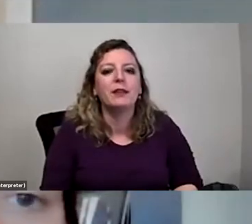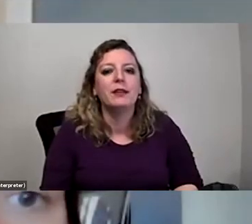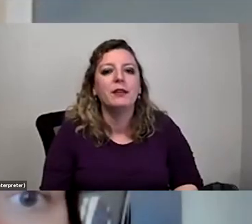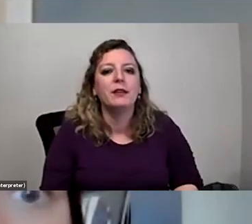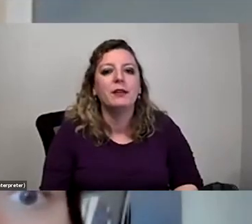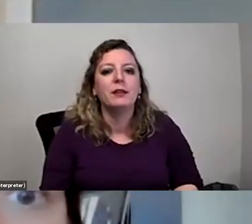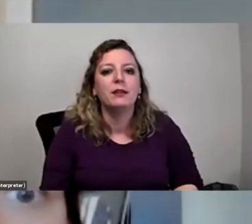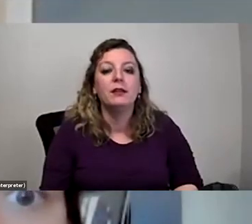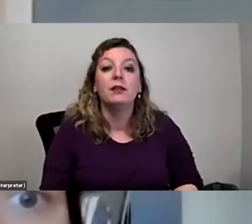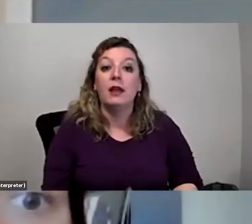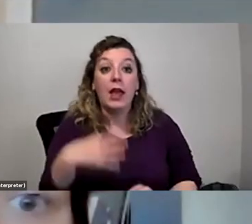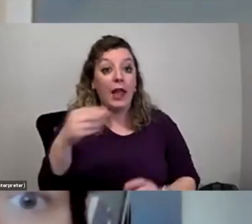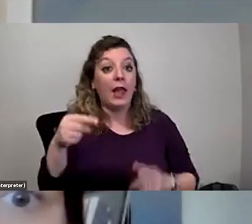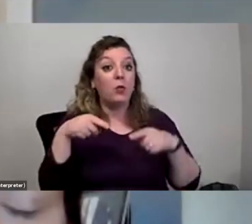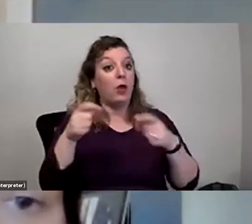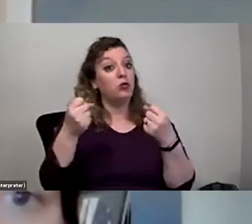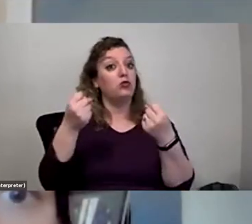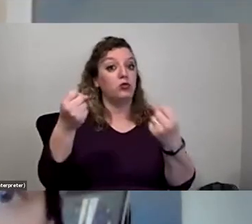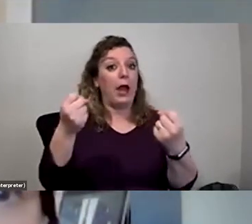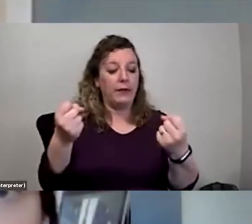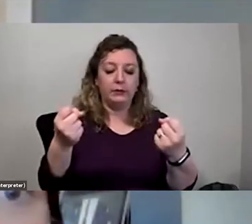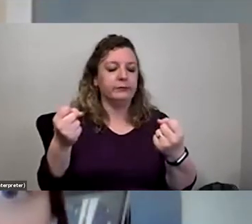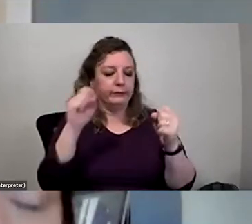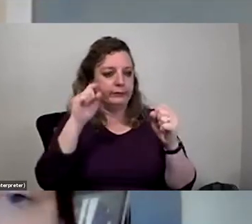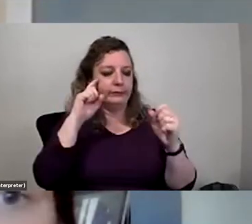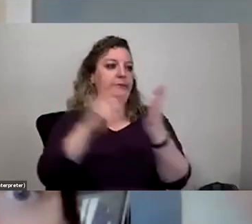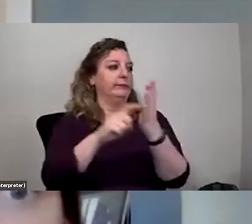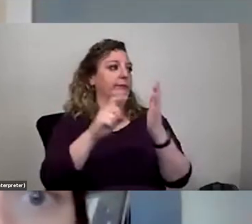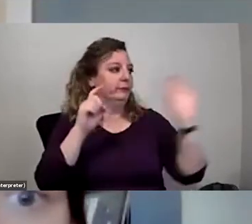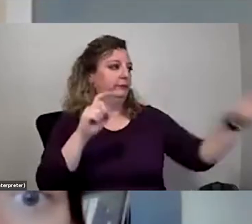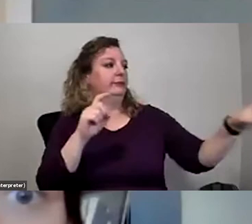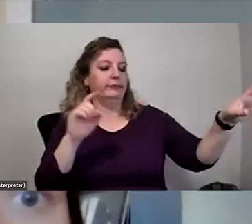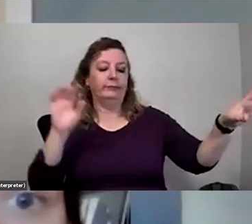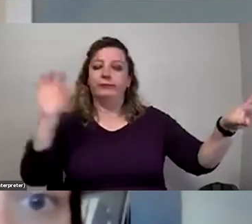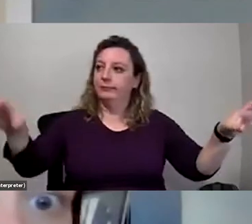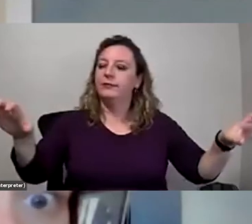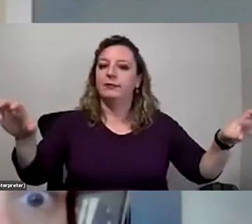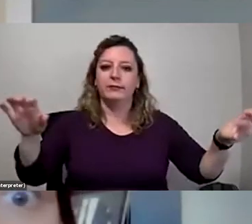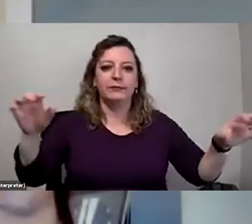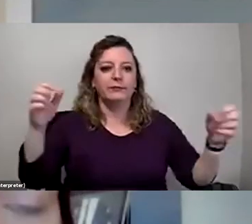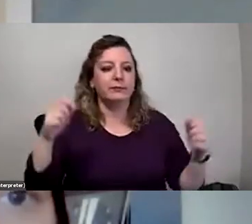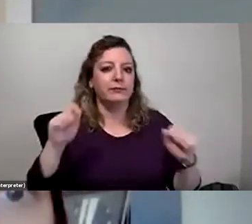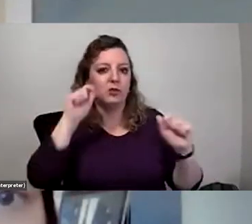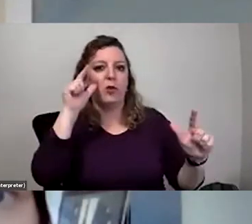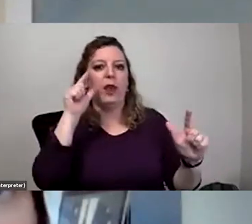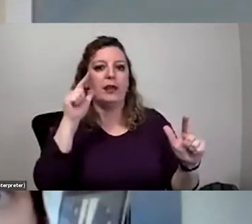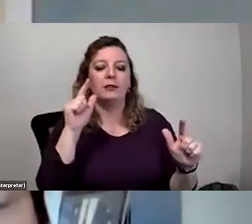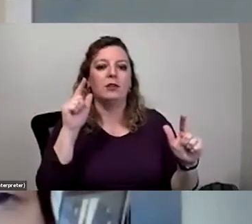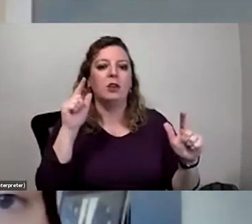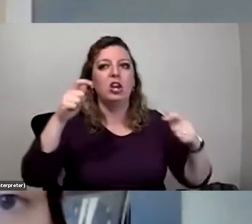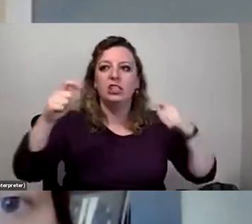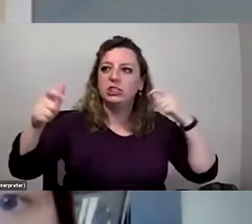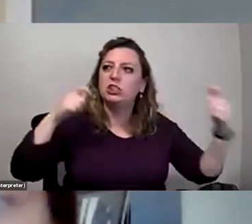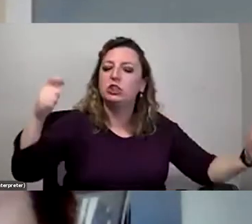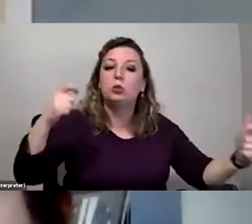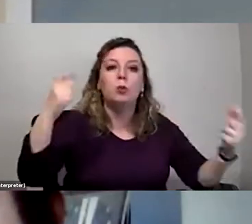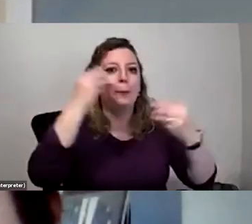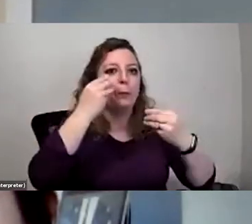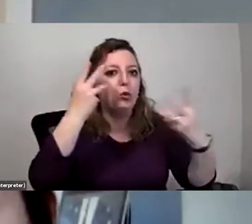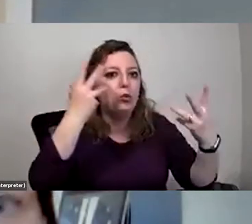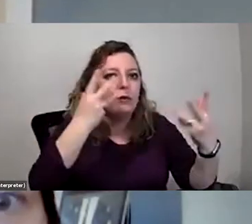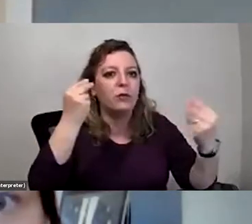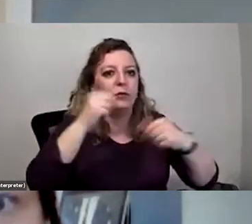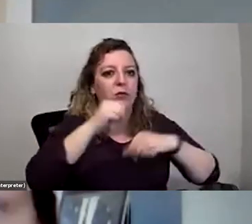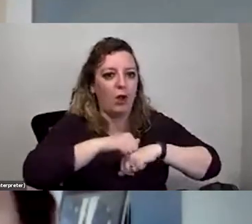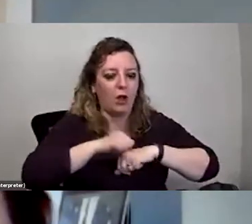startling when you drive through. There's this just out of the desert, there's these huge, beautiful, strange rocks. And so,